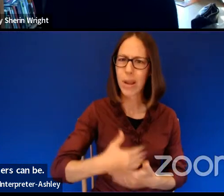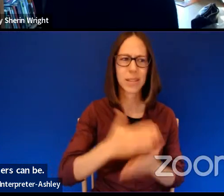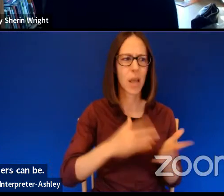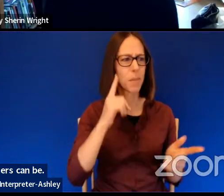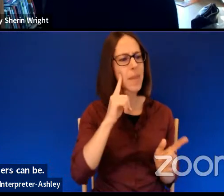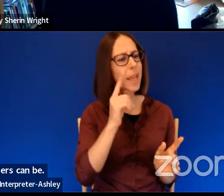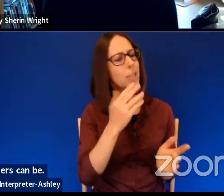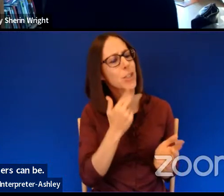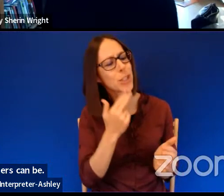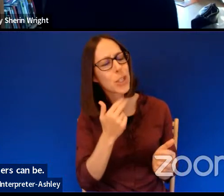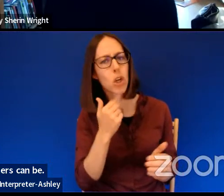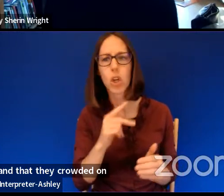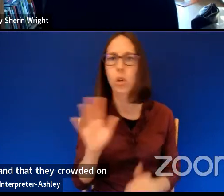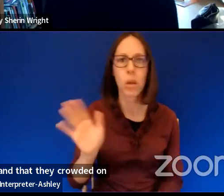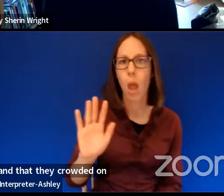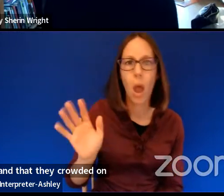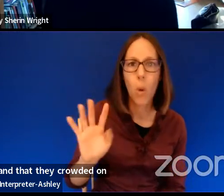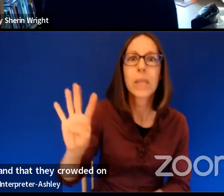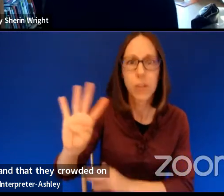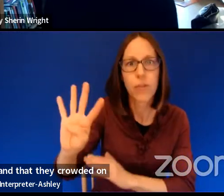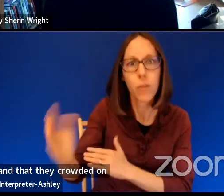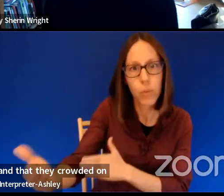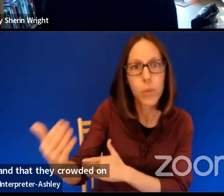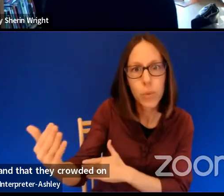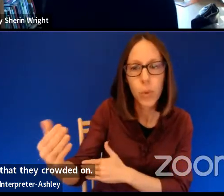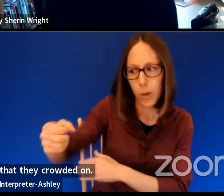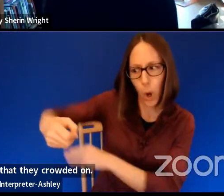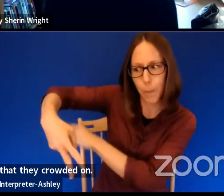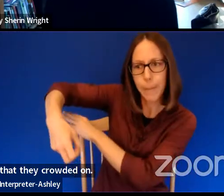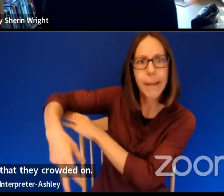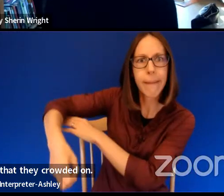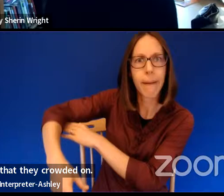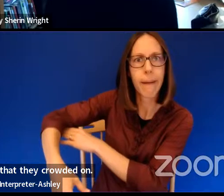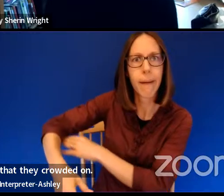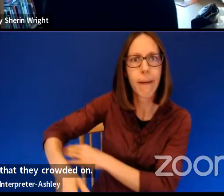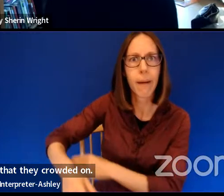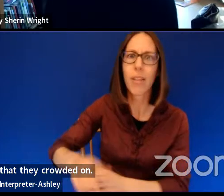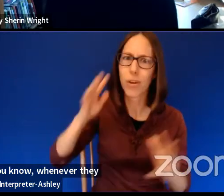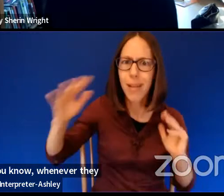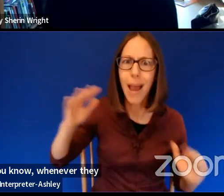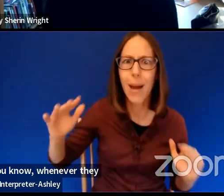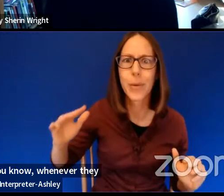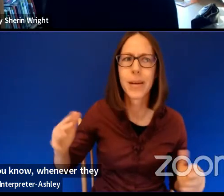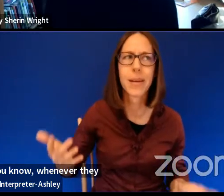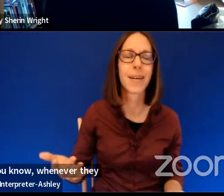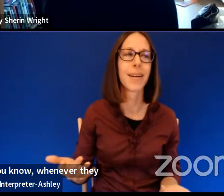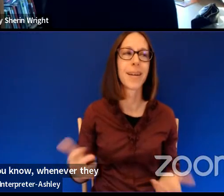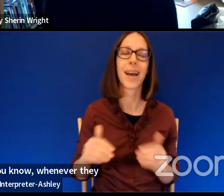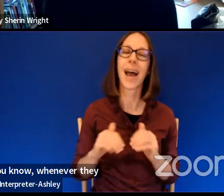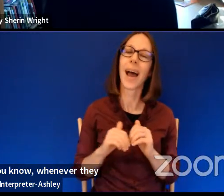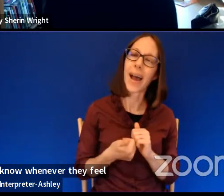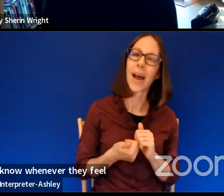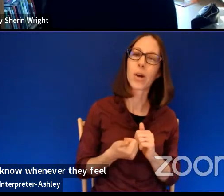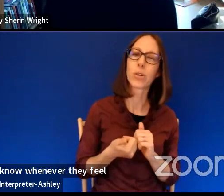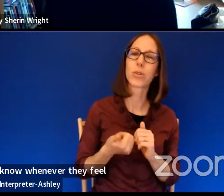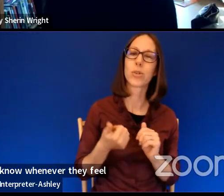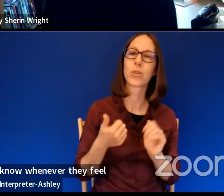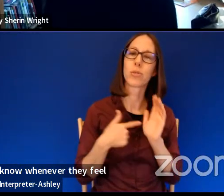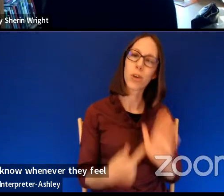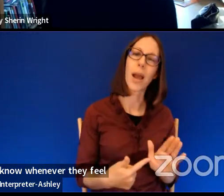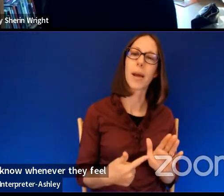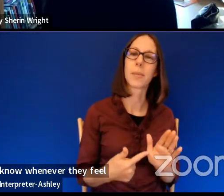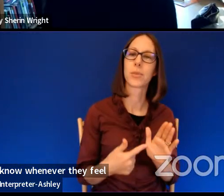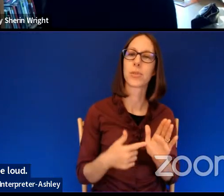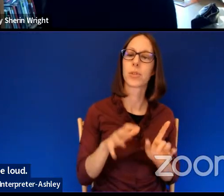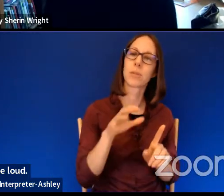dawn, they crow at like four to midnight, you know, whenever they feel and they're quite loud. Um, and so how do you kind of capture that and that feeling?